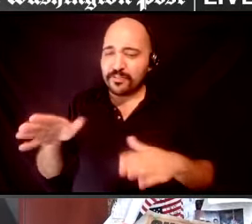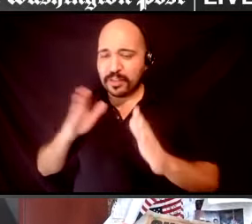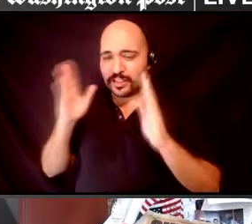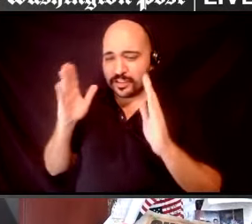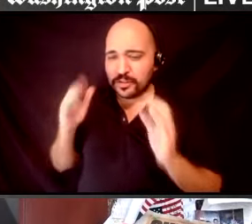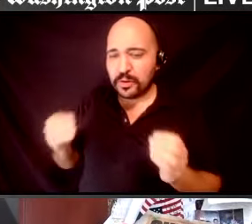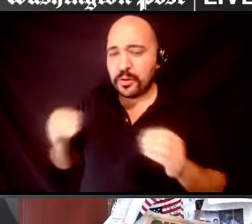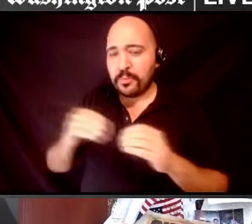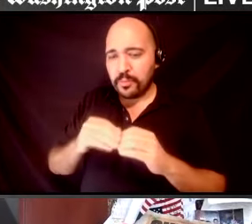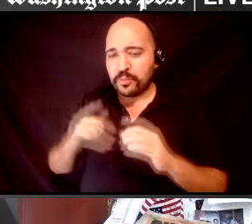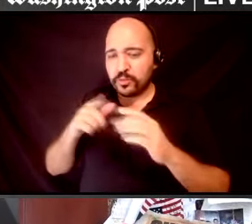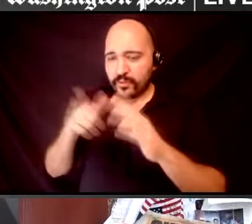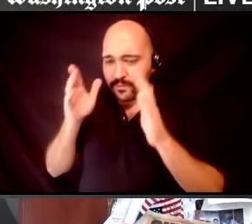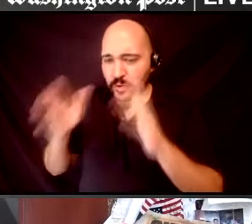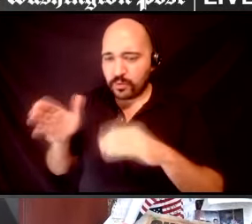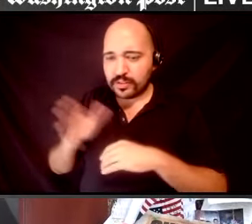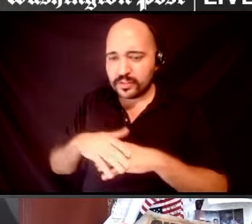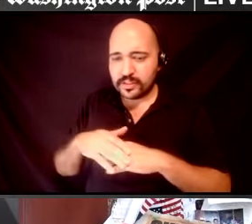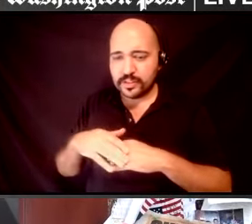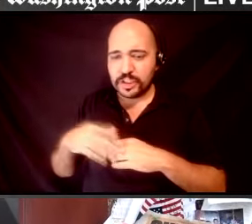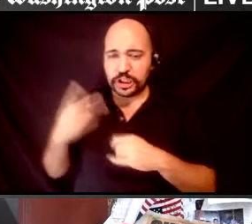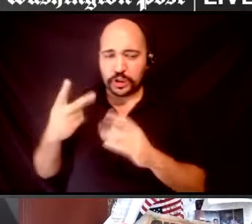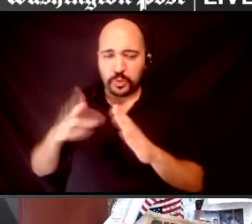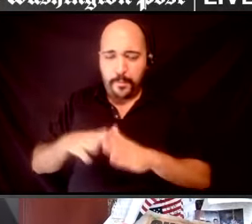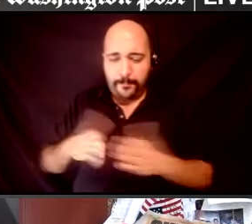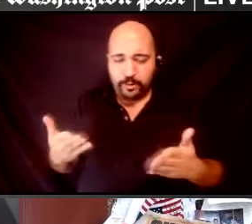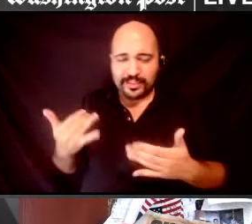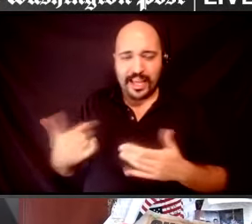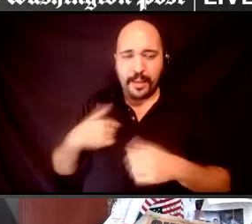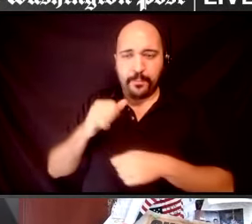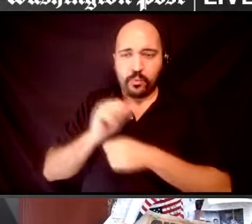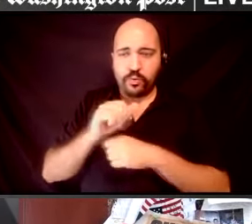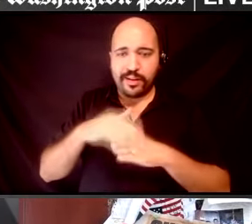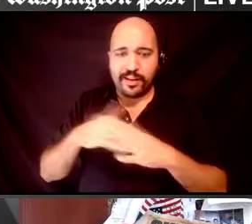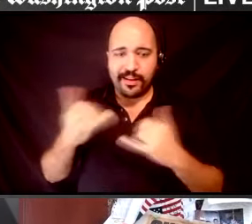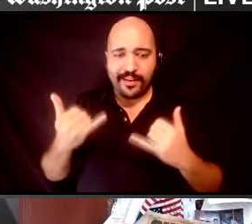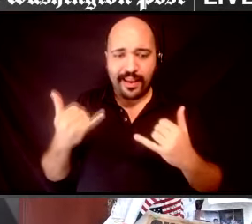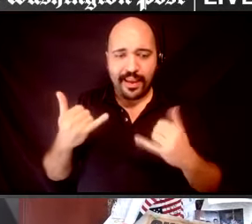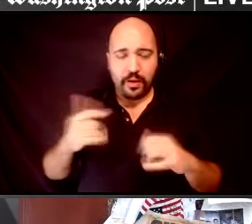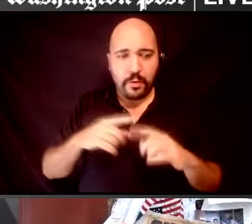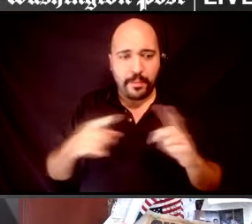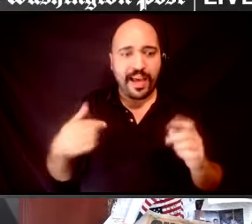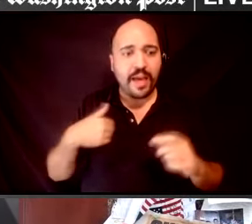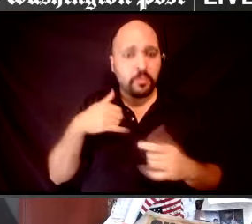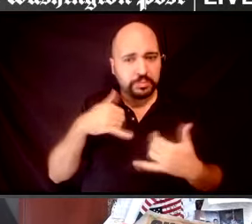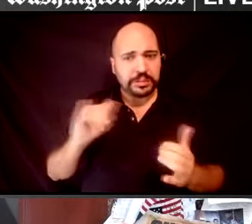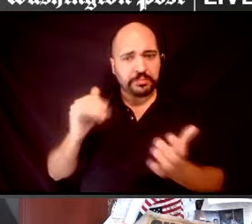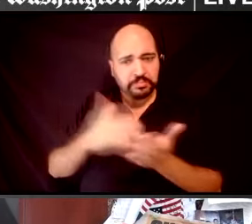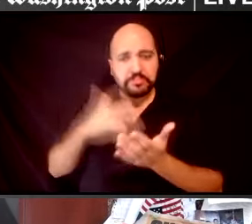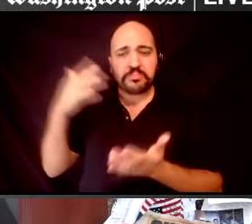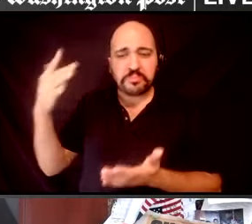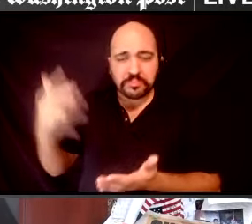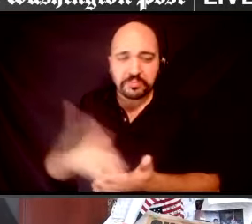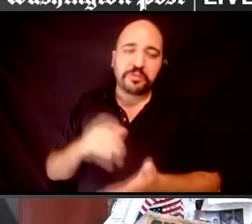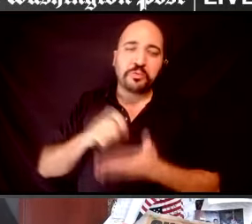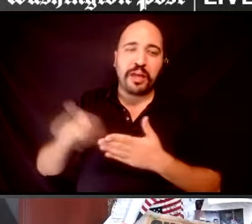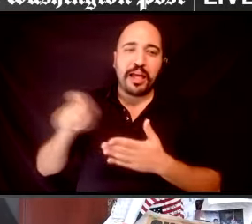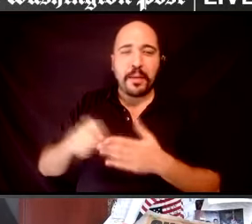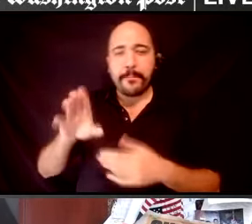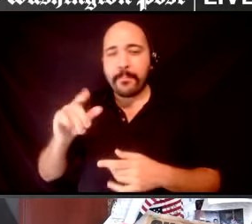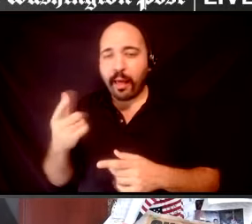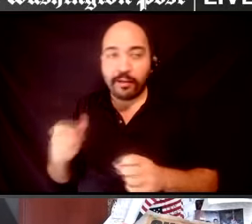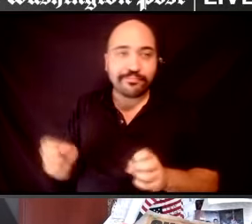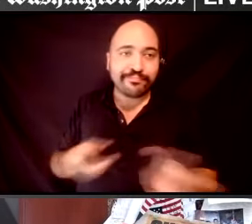more recently to focus on two books that I'm working on, but I still will occasionally write a blog entry or, you know,